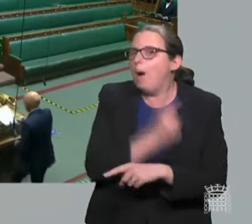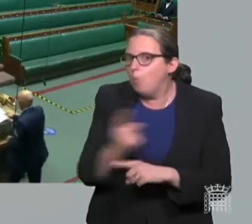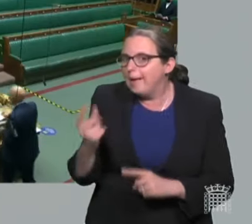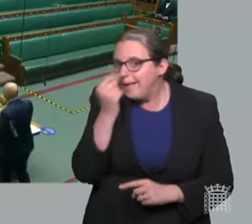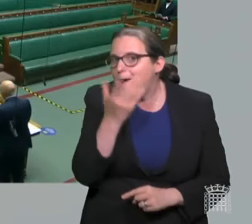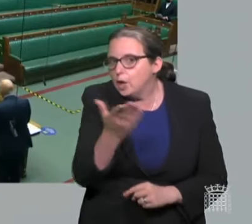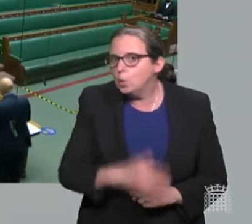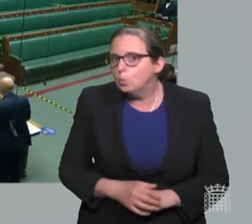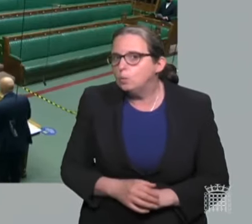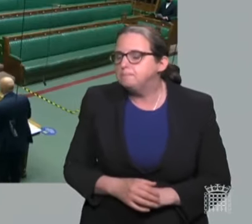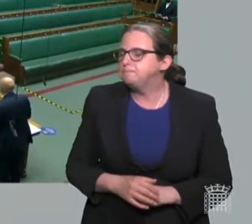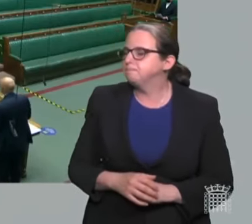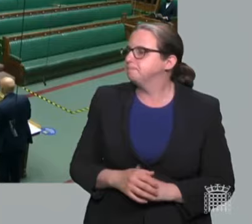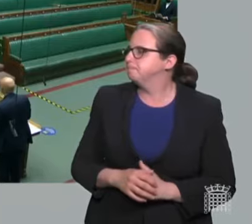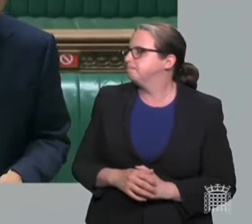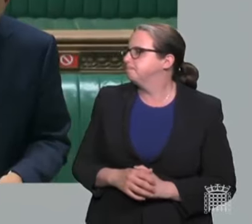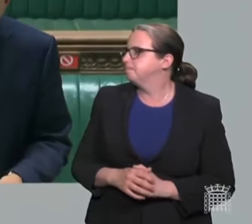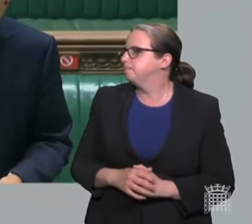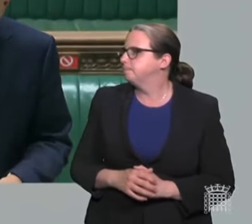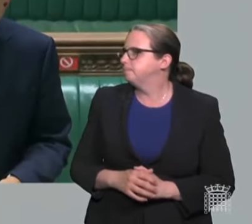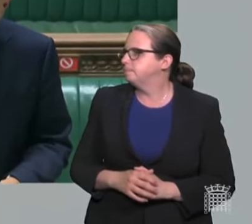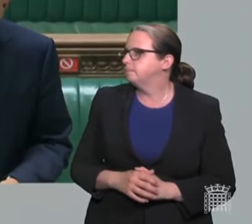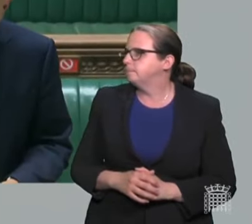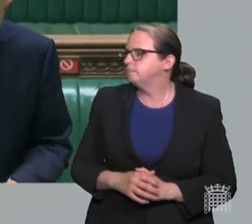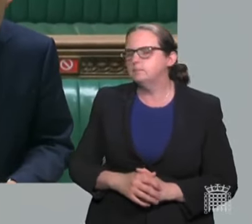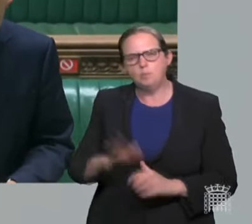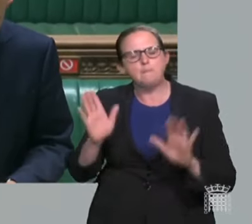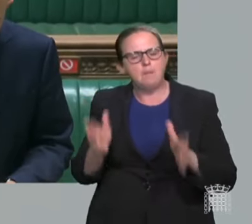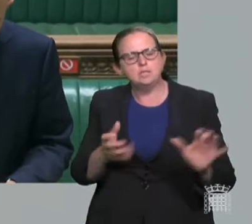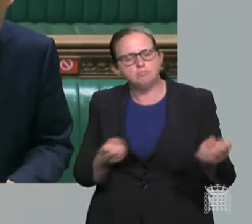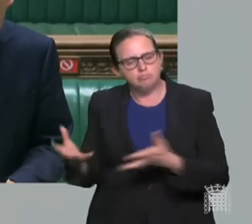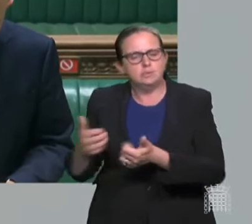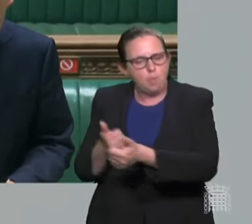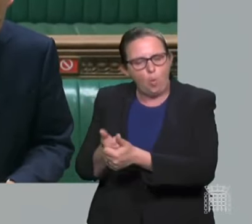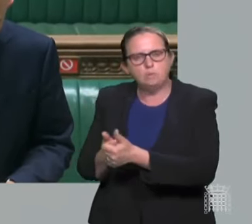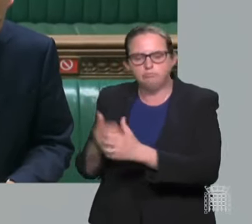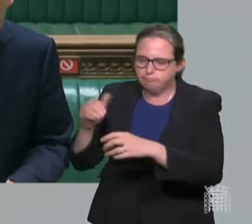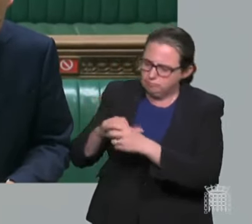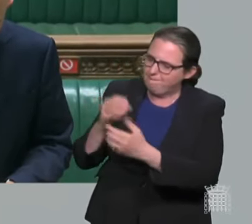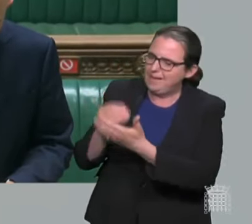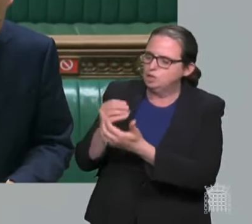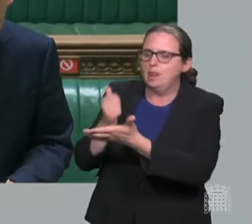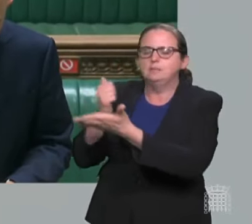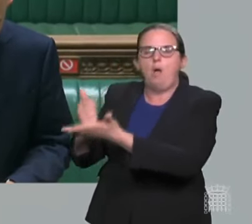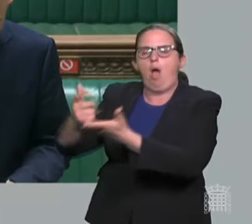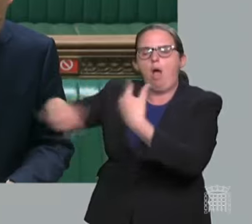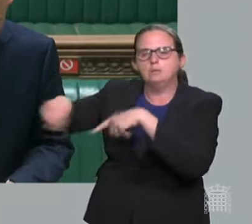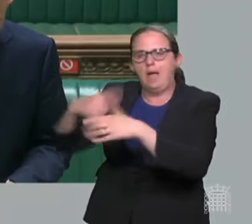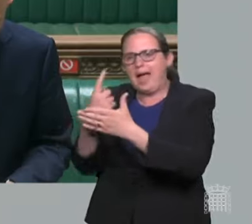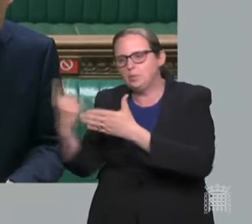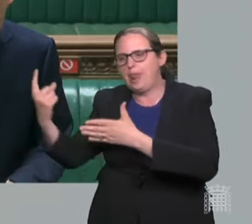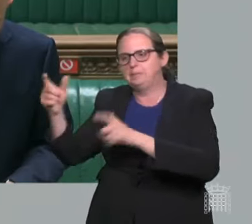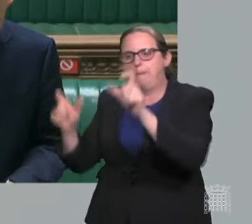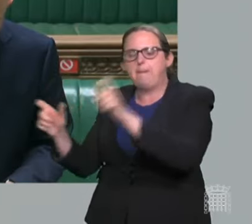Madam Deputy Speaker, it's right that we provide support including financial support for those that are isolating